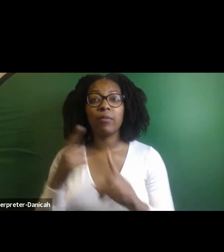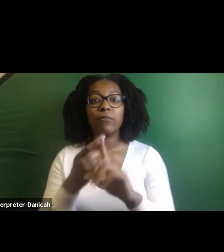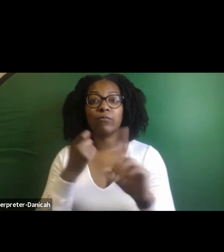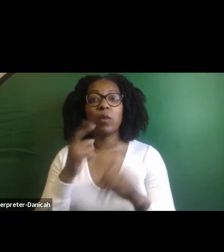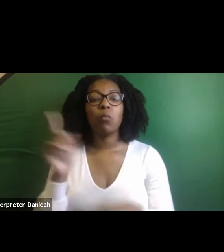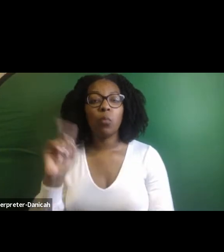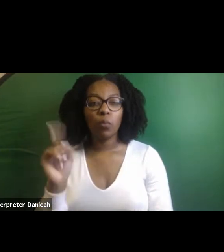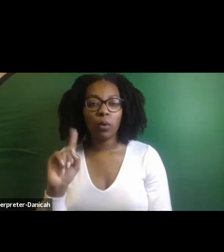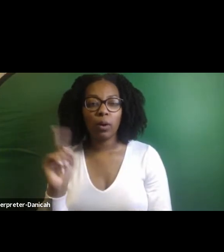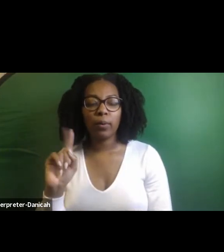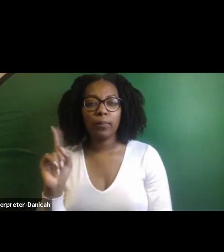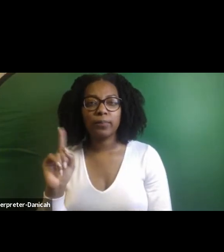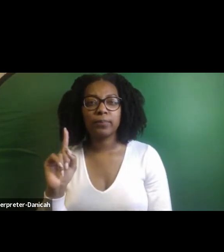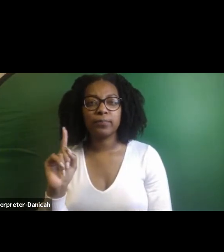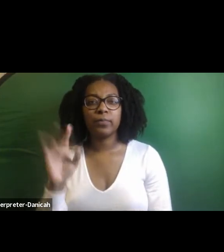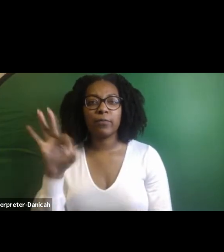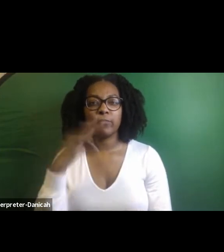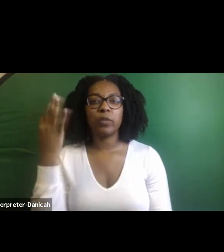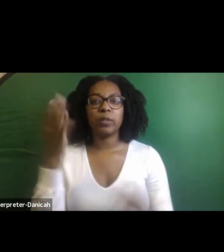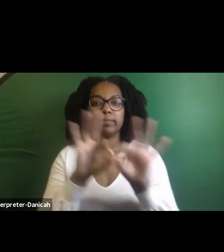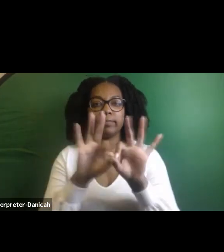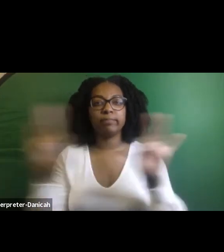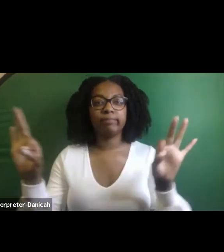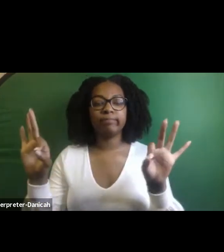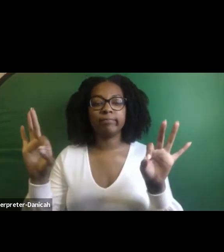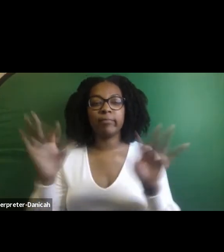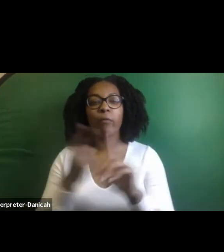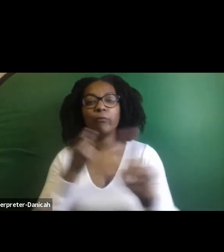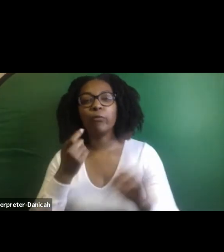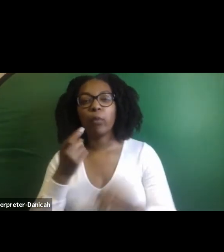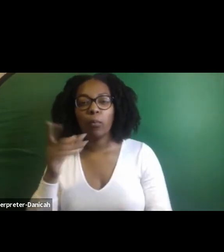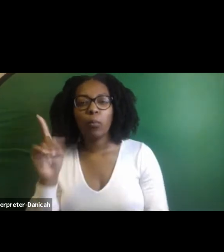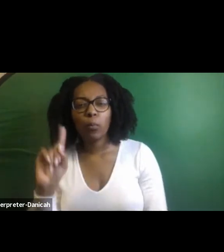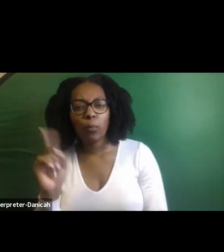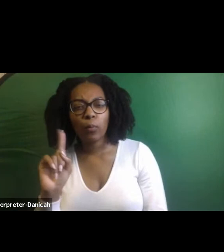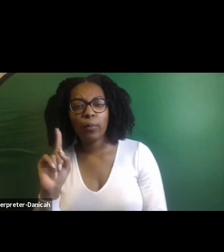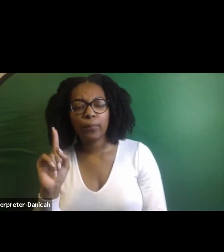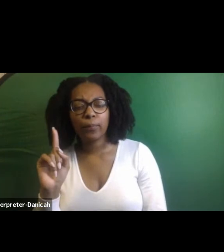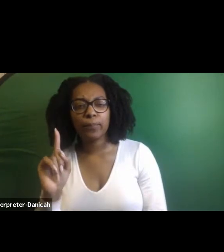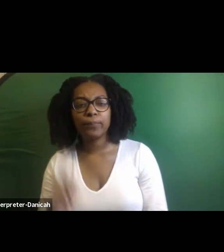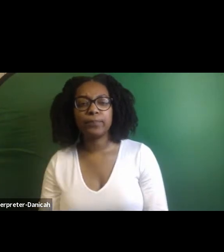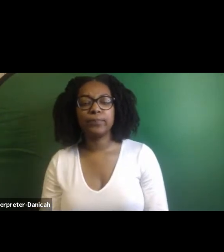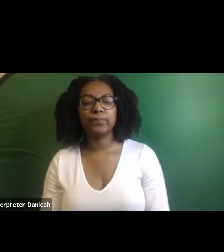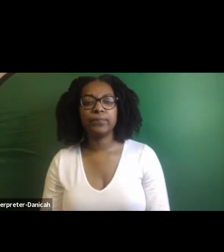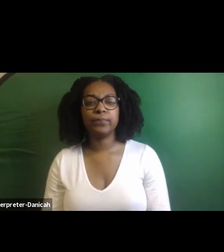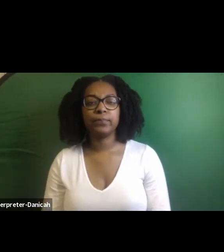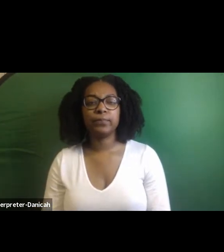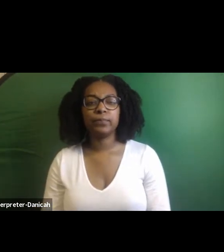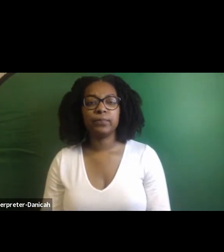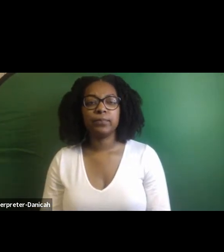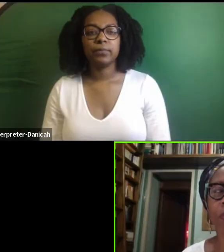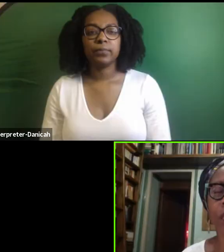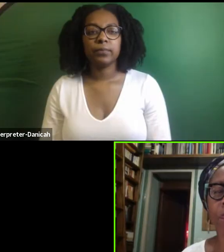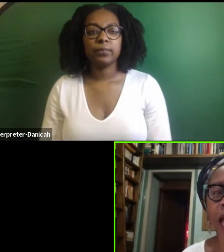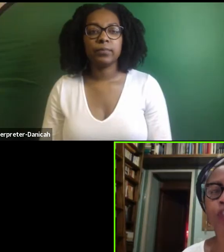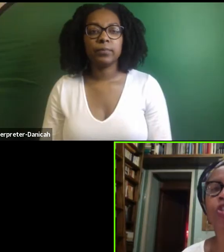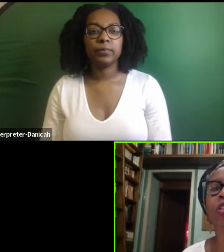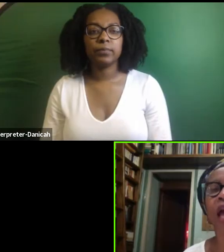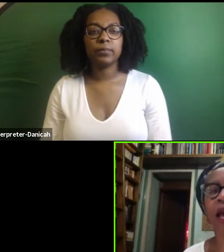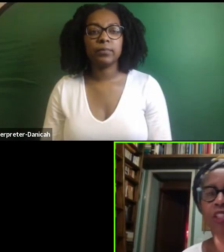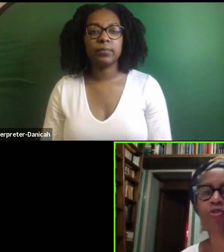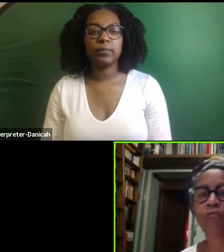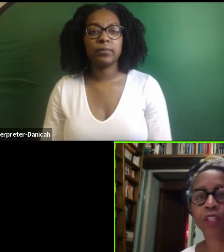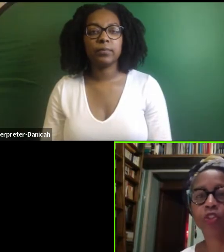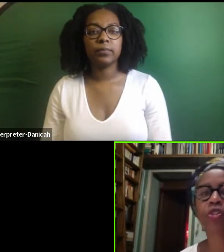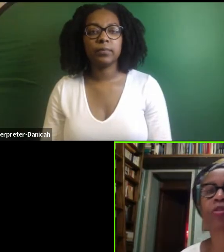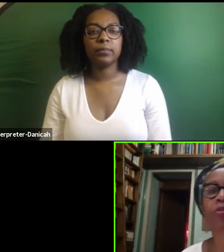question in the French context when you're asking someone who is non-typically traditionally, um, imagined